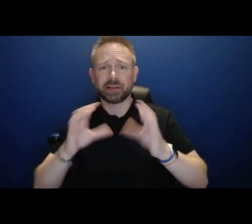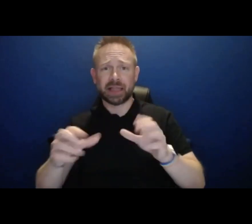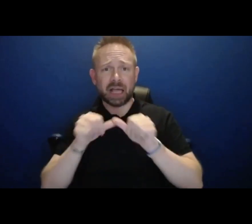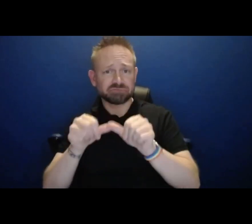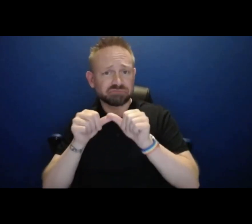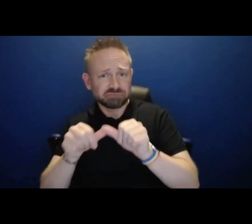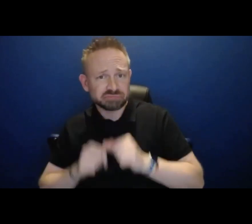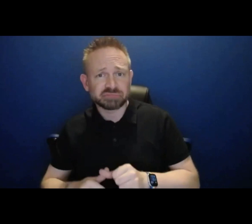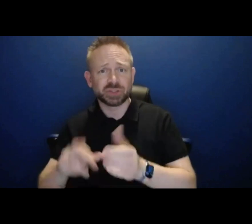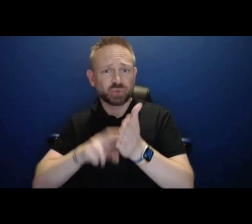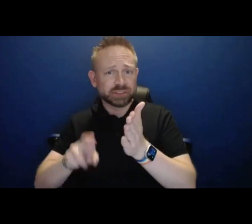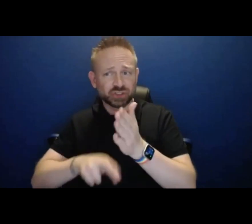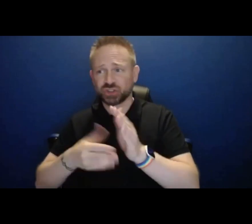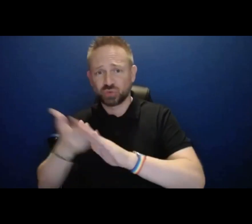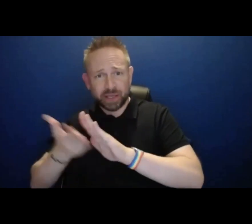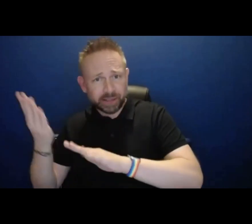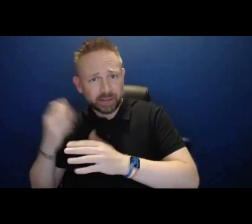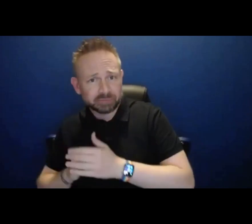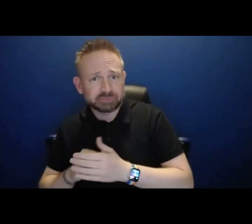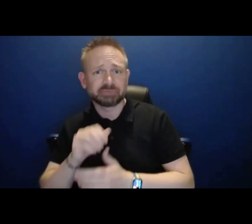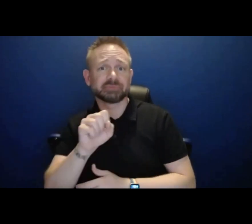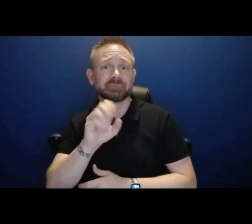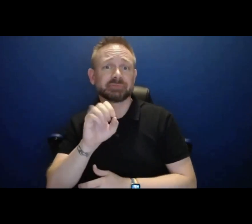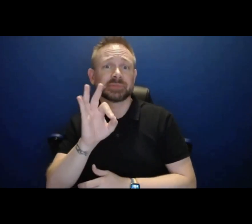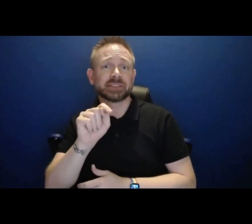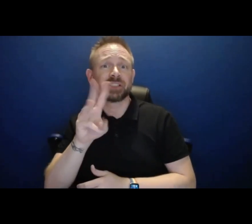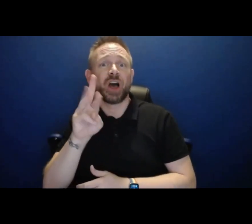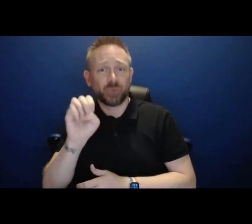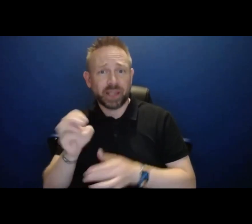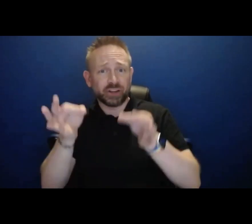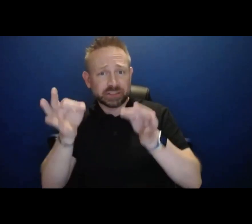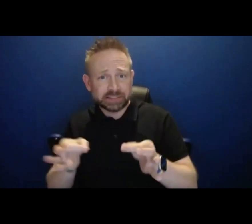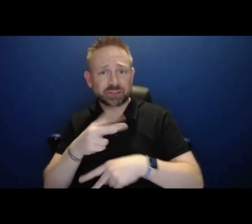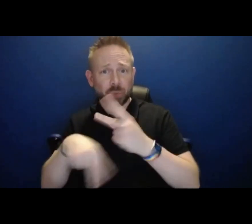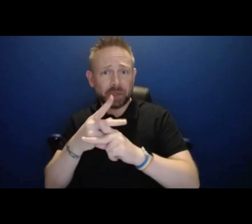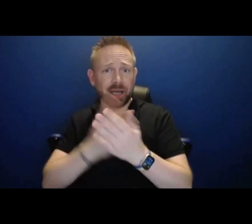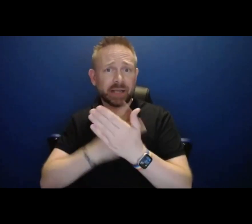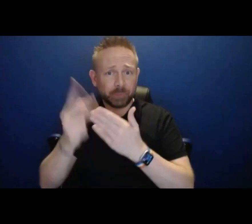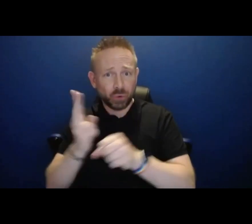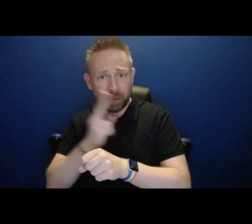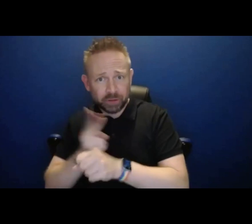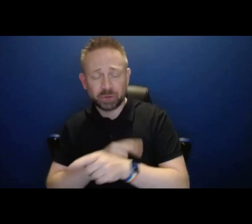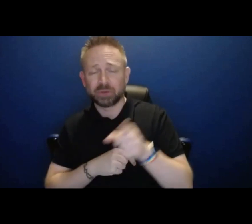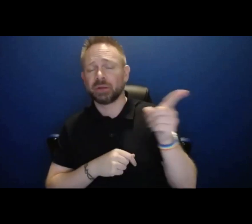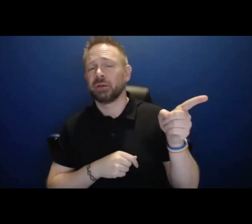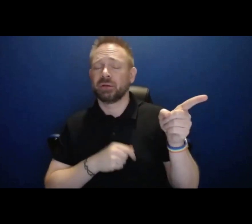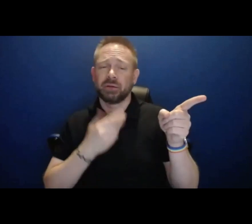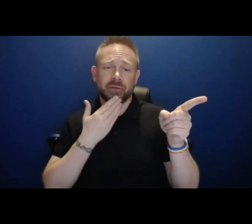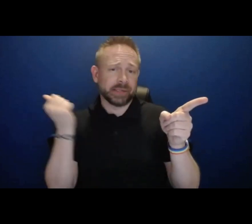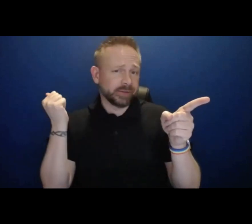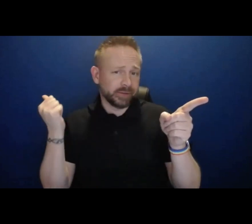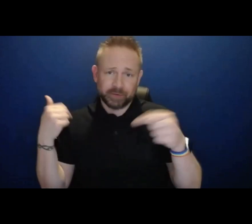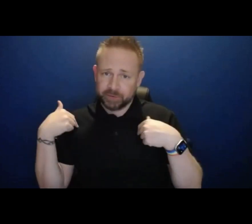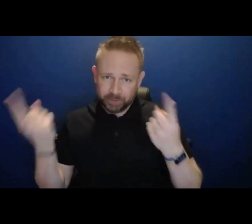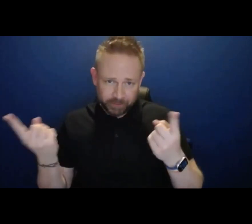computing to software decisions and some of the other things that we do. So overall, obviously, I'm a